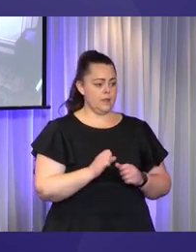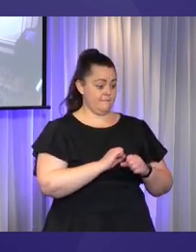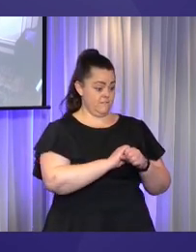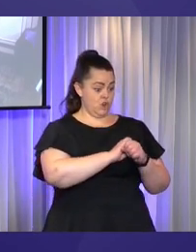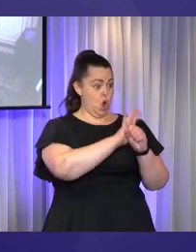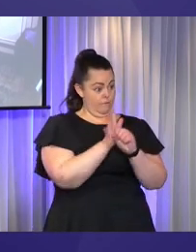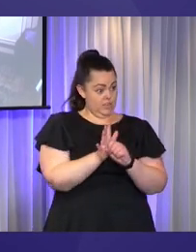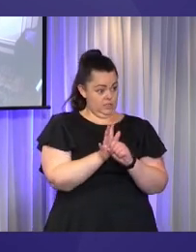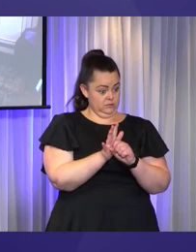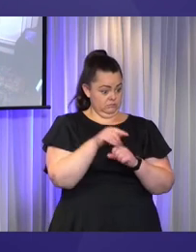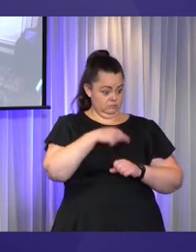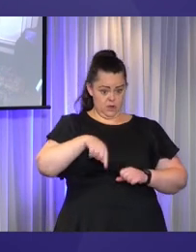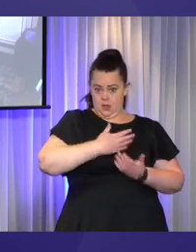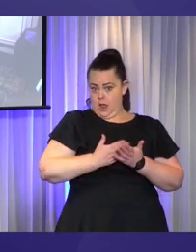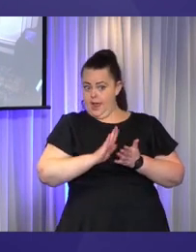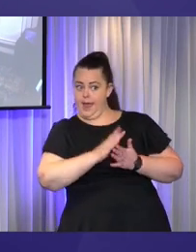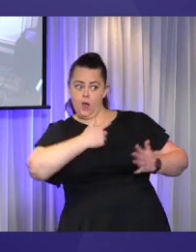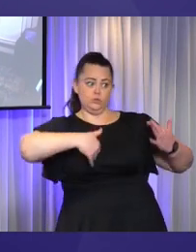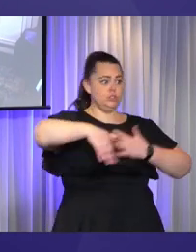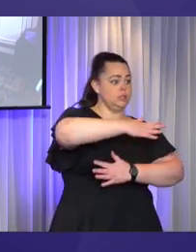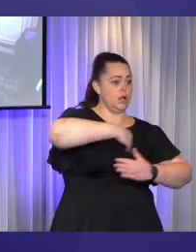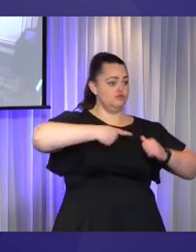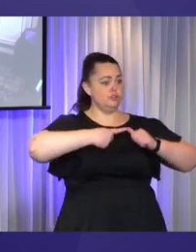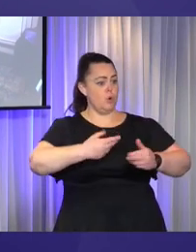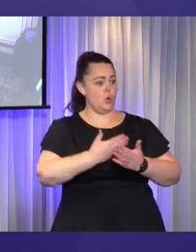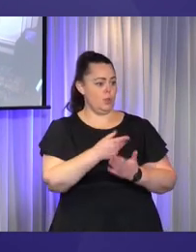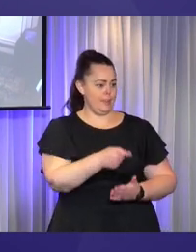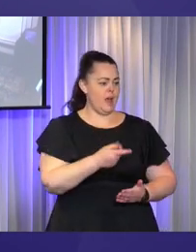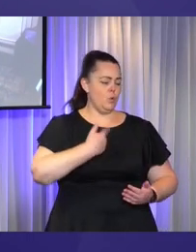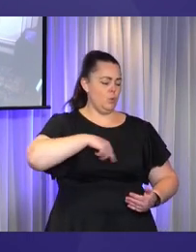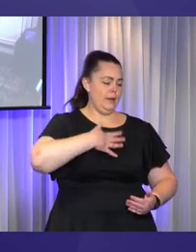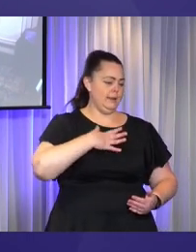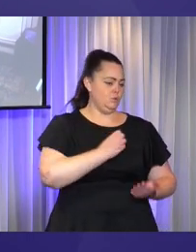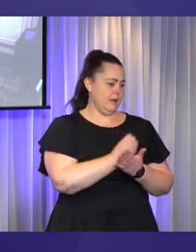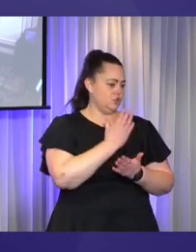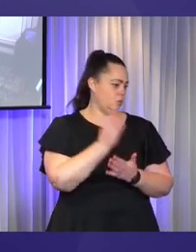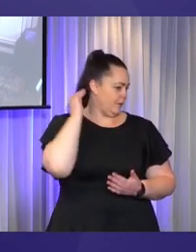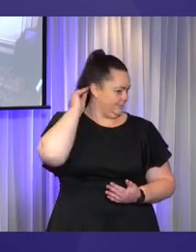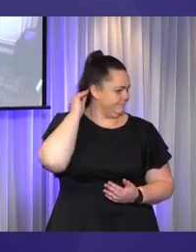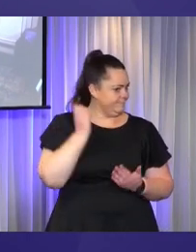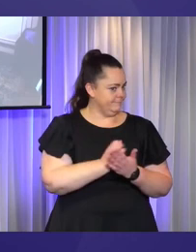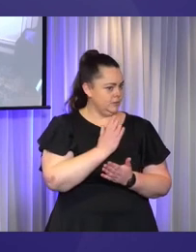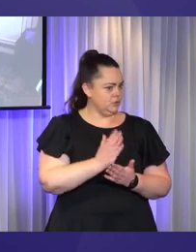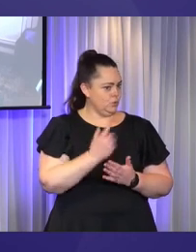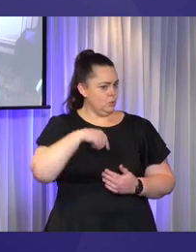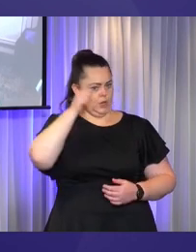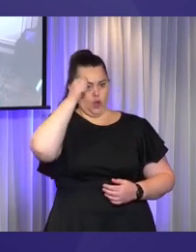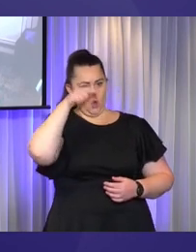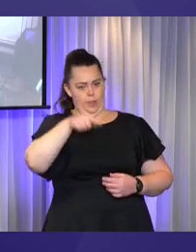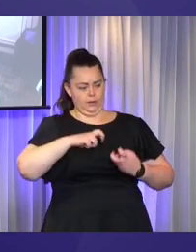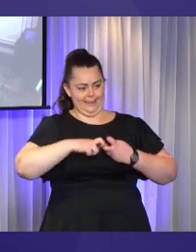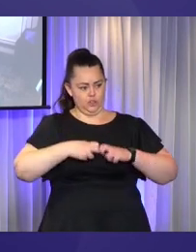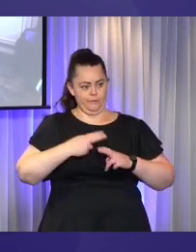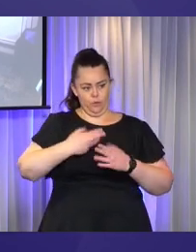and to make sure that we are all aware that COVID-19 remains a particularly important issue now and in the future for people with disability